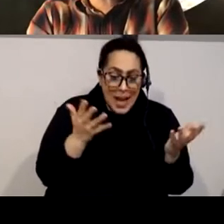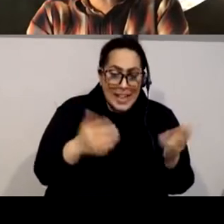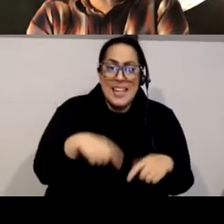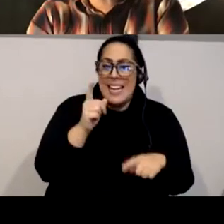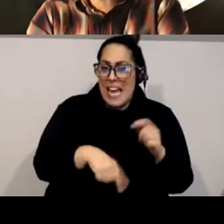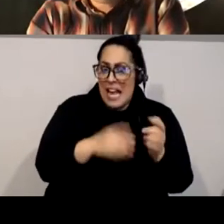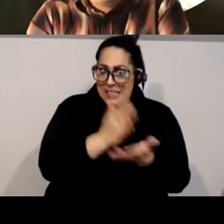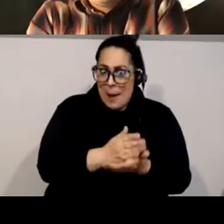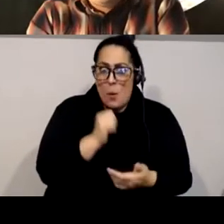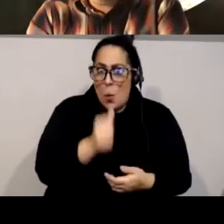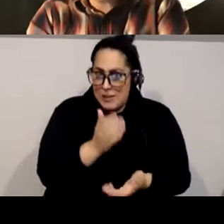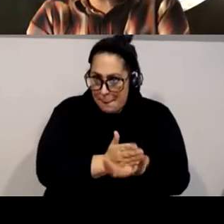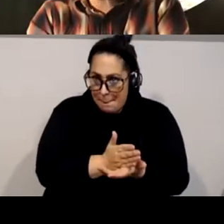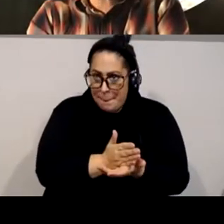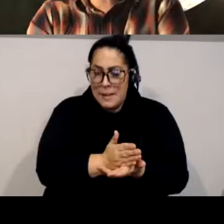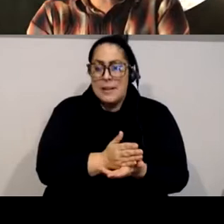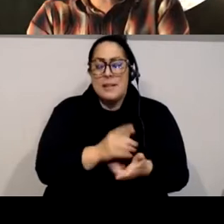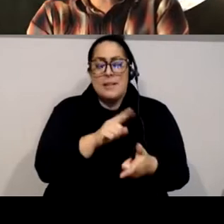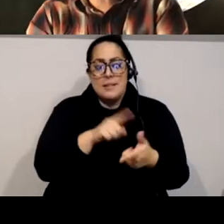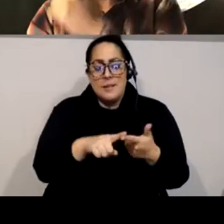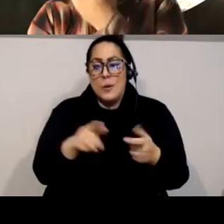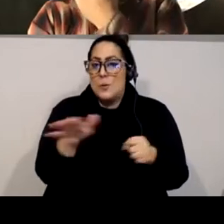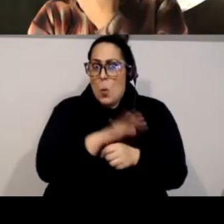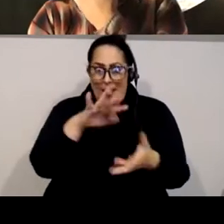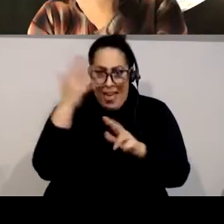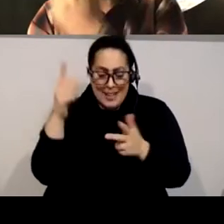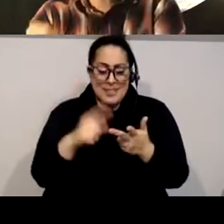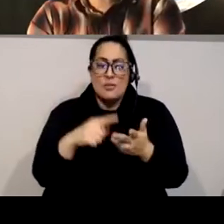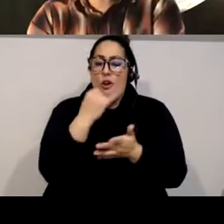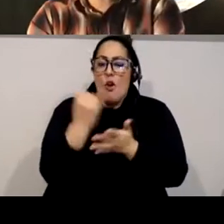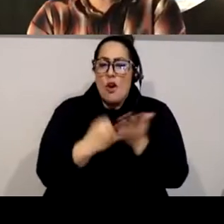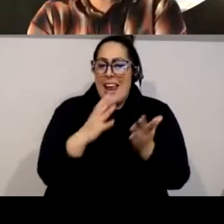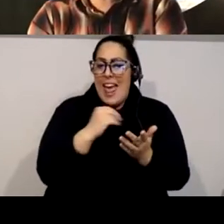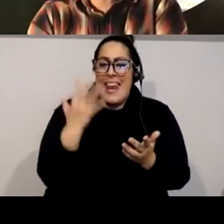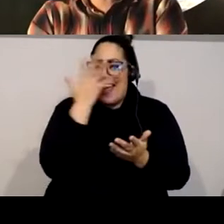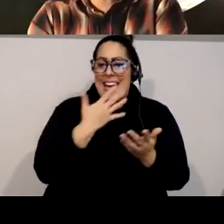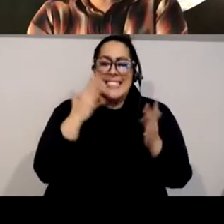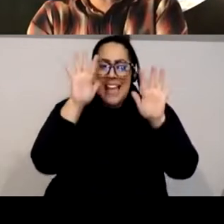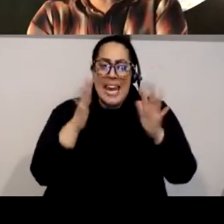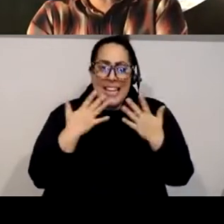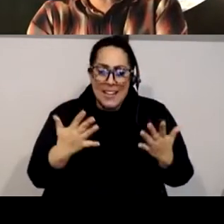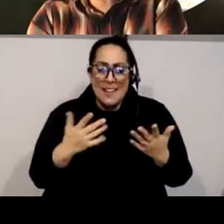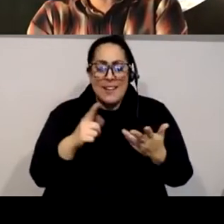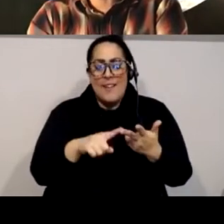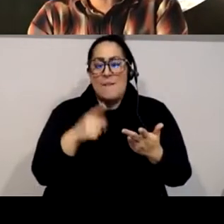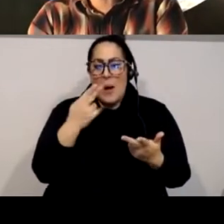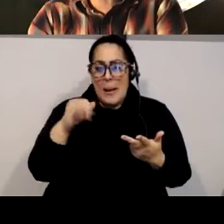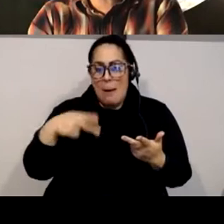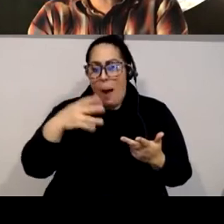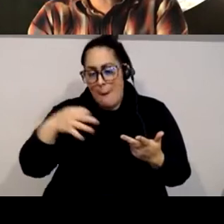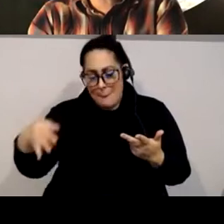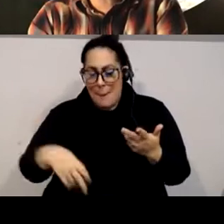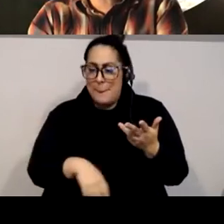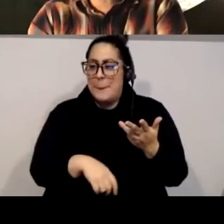Generation, Total Chaos, The Art and Aesthetics of Hip Hop, and Who We Be, A Cultural History of Race in Post-Civil Rights America.